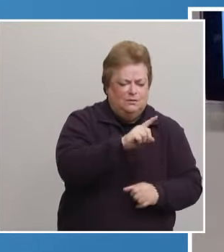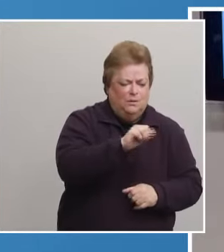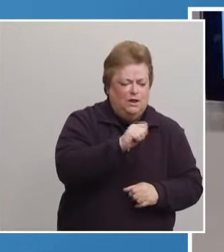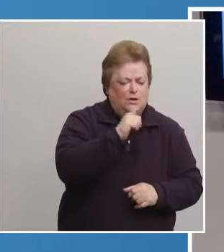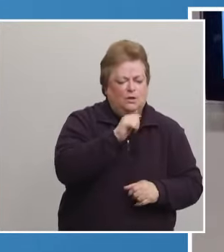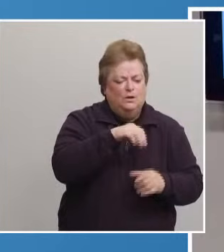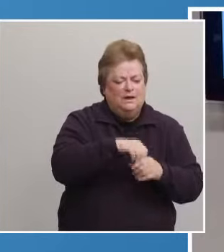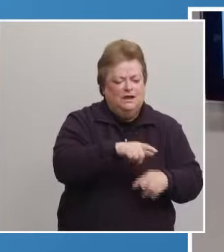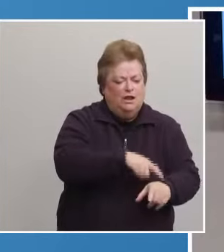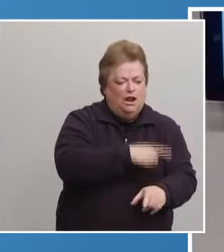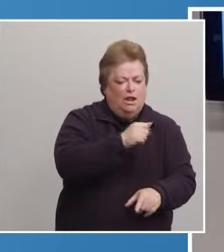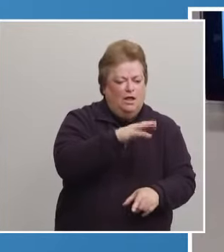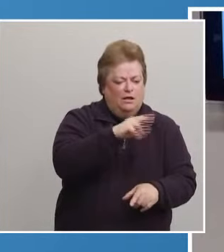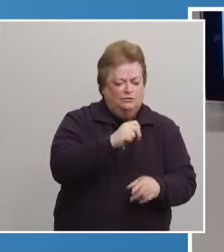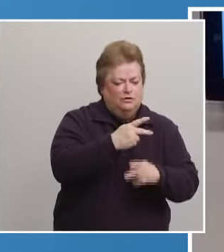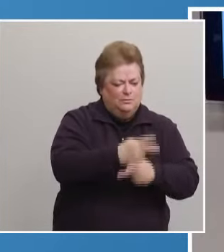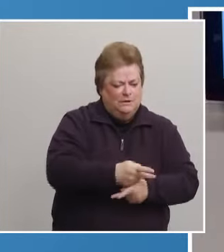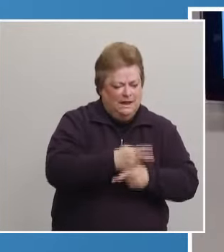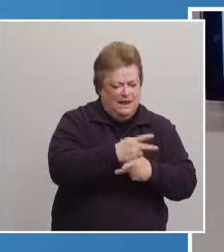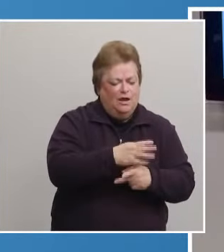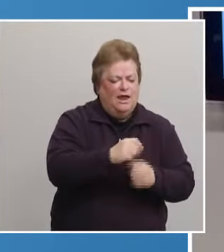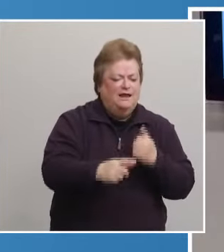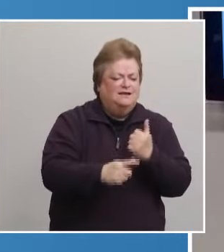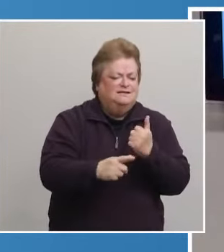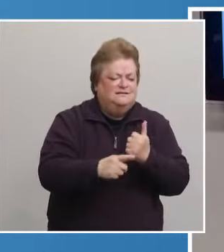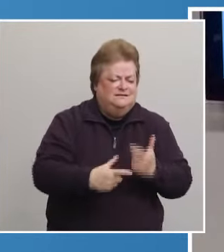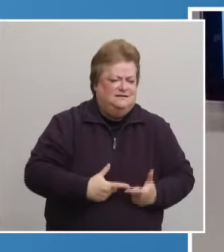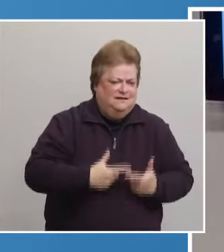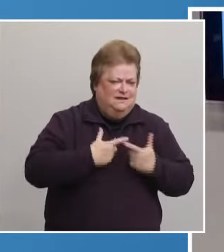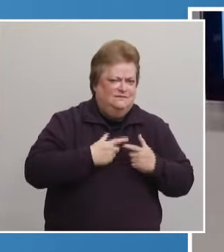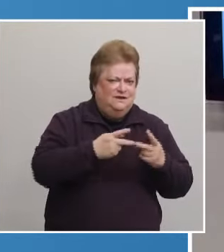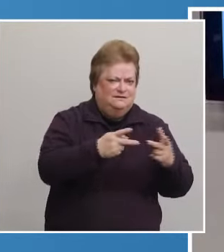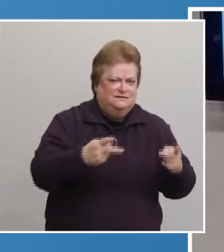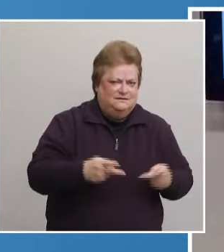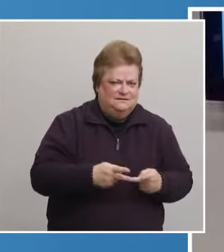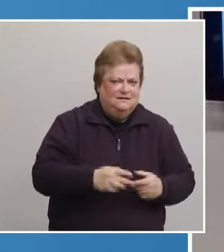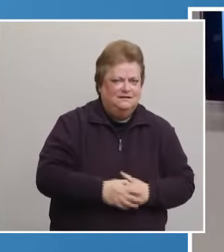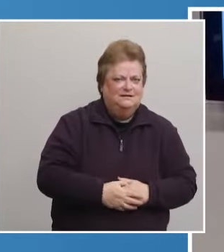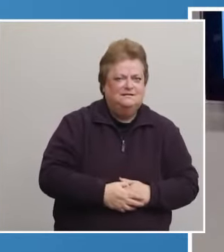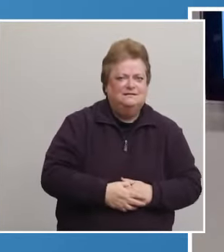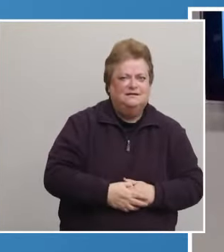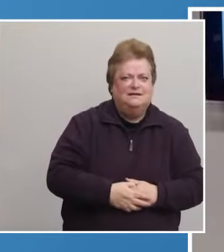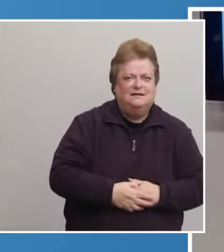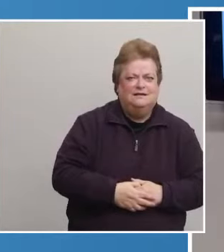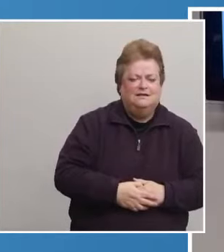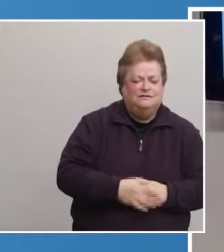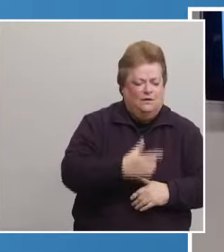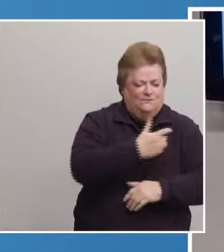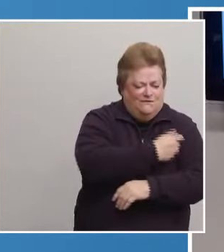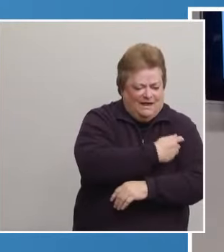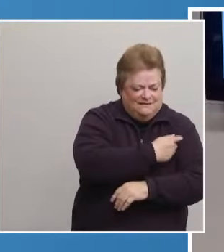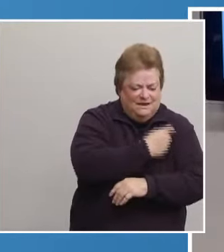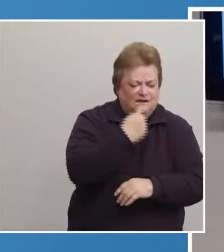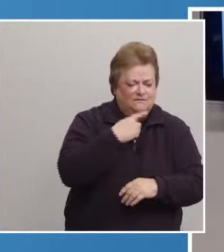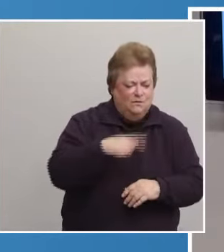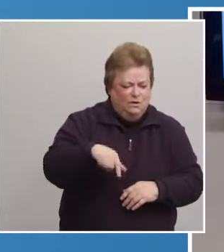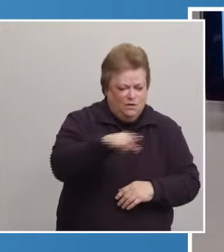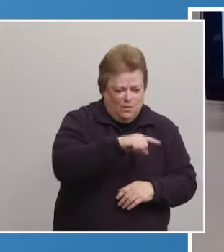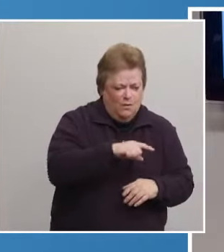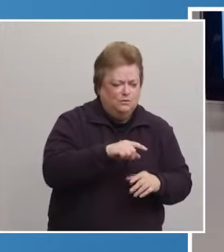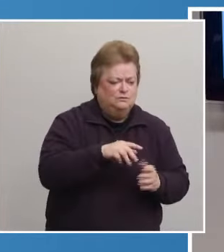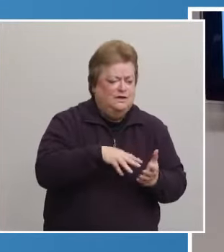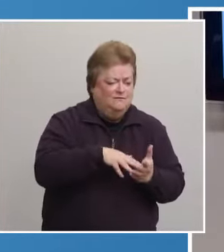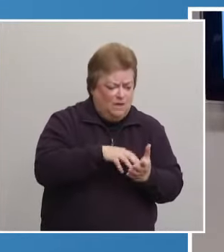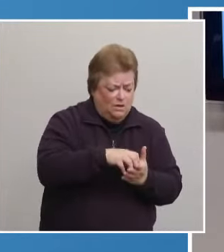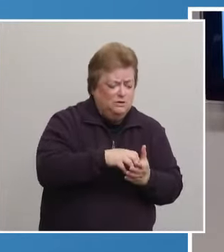long-term care and assisted living facilities. Vaccinating these vulnerable residents and the staff who care for them